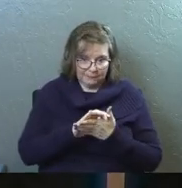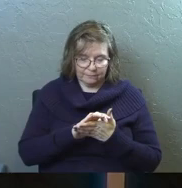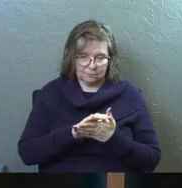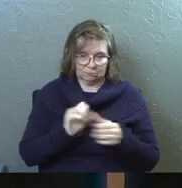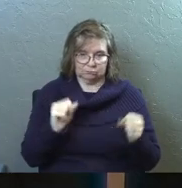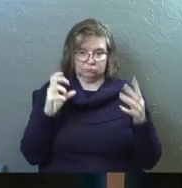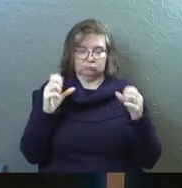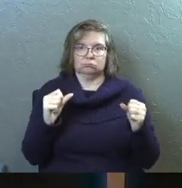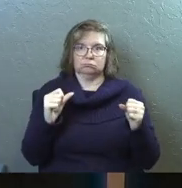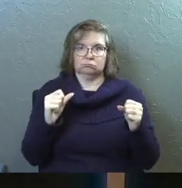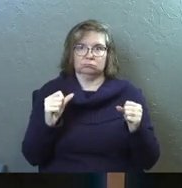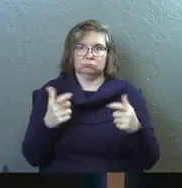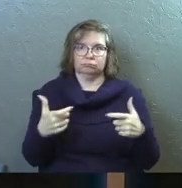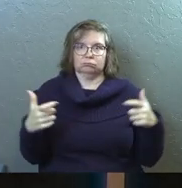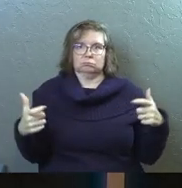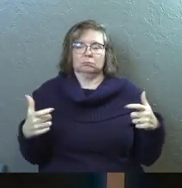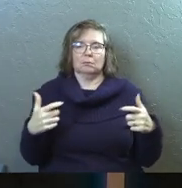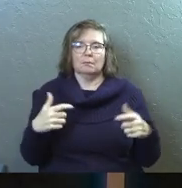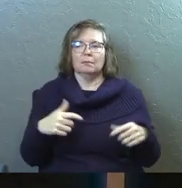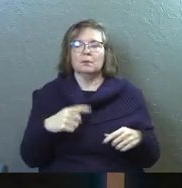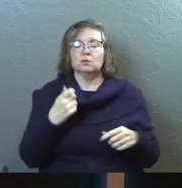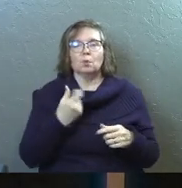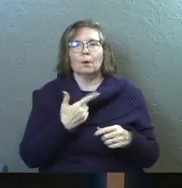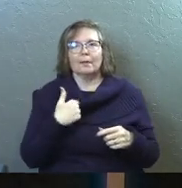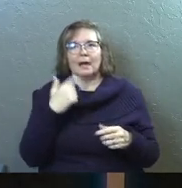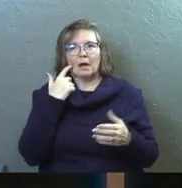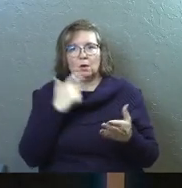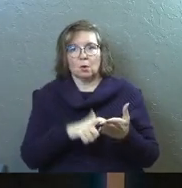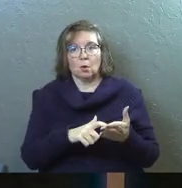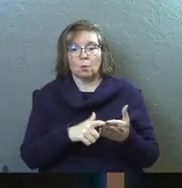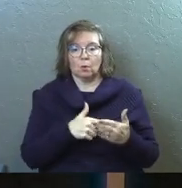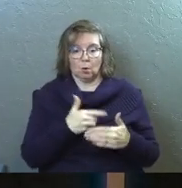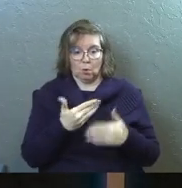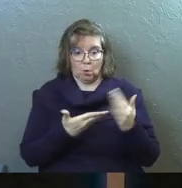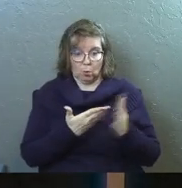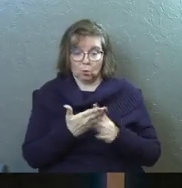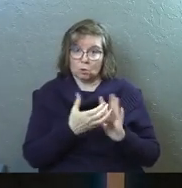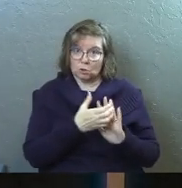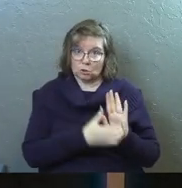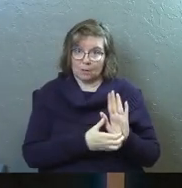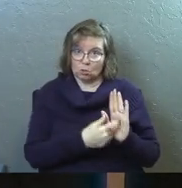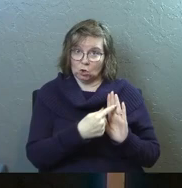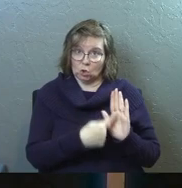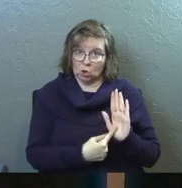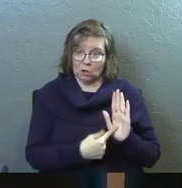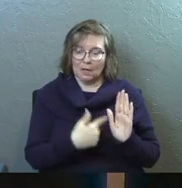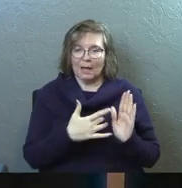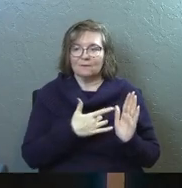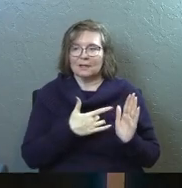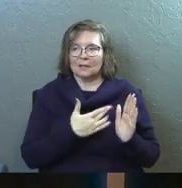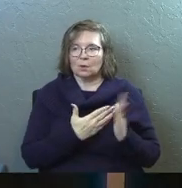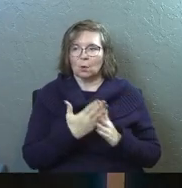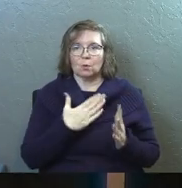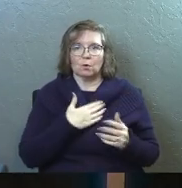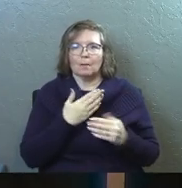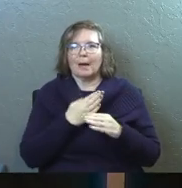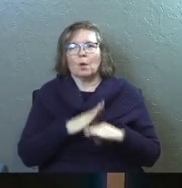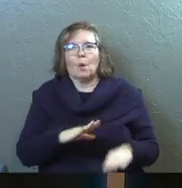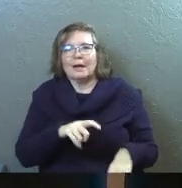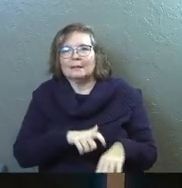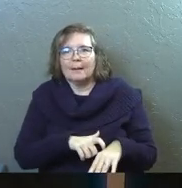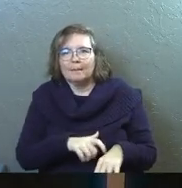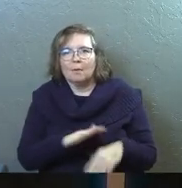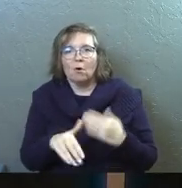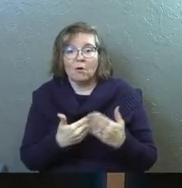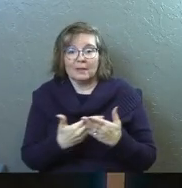and also how this message is kind of going to be laid out for you, is like, we're going to walk through this chapter. And I feel like I'm basically taking you through my quiet time.